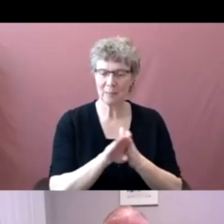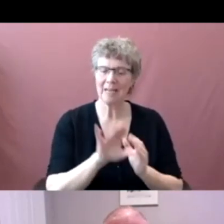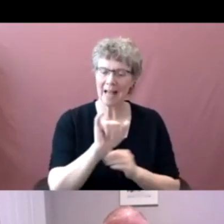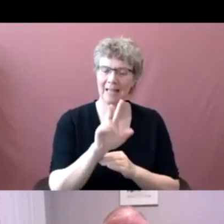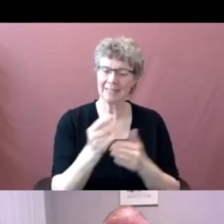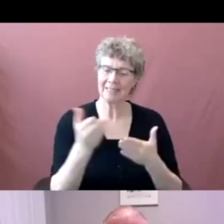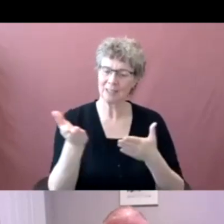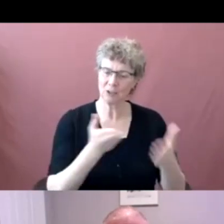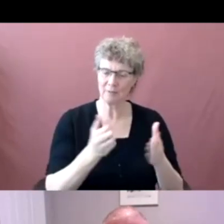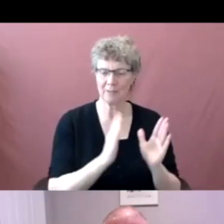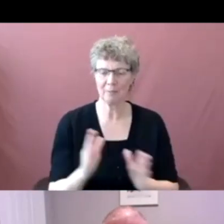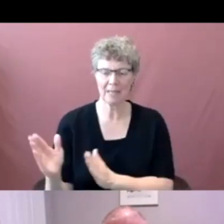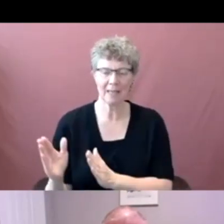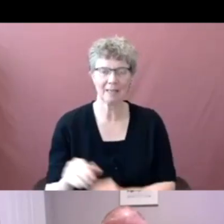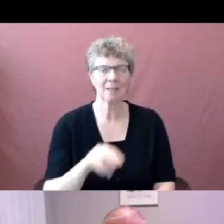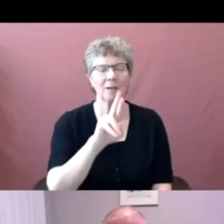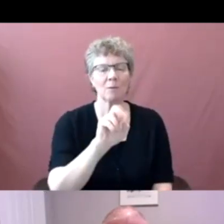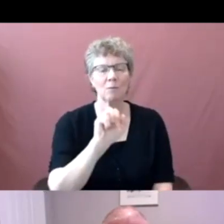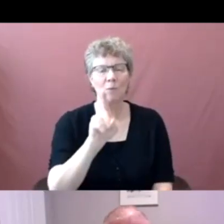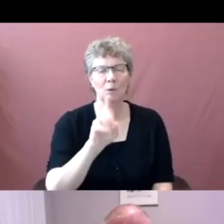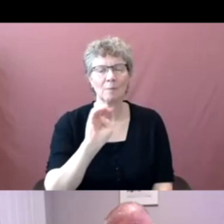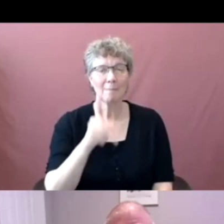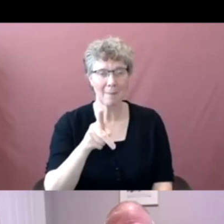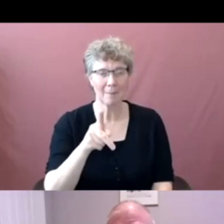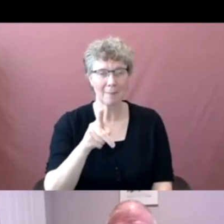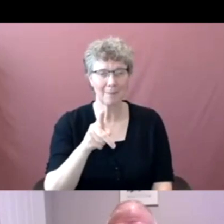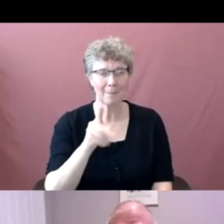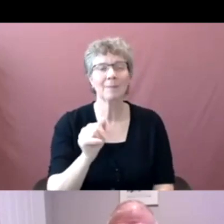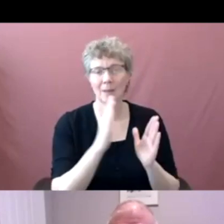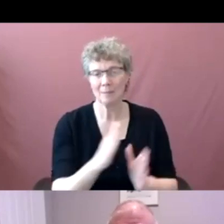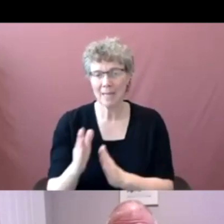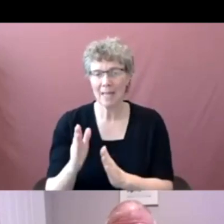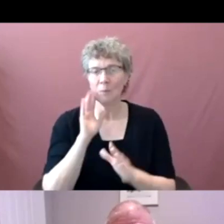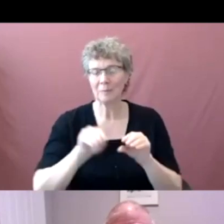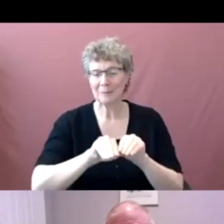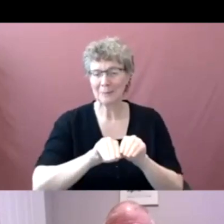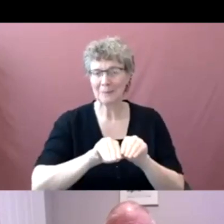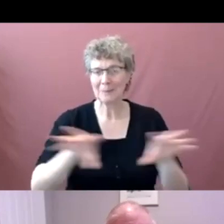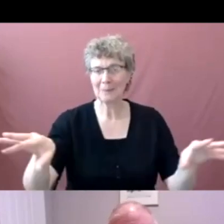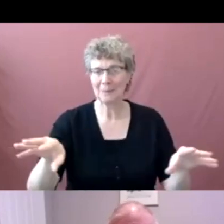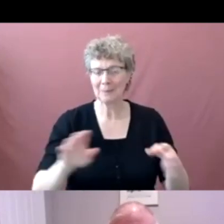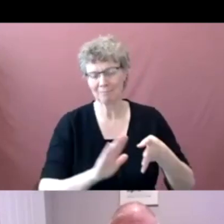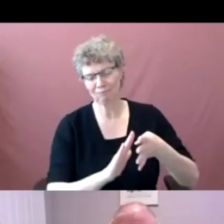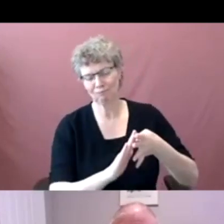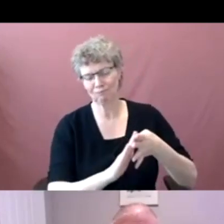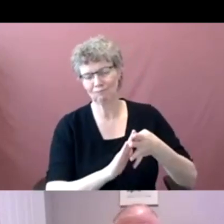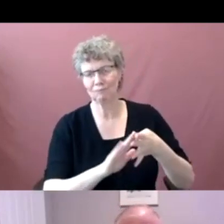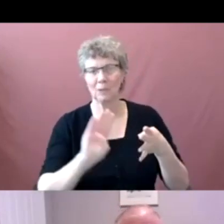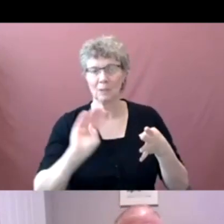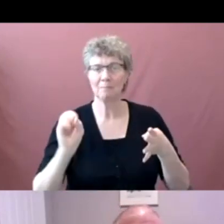roadmap will be ready for release at the beginning of March at the beginning of next next month coming up very quickly here.